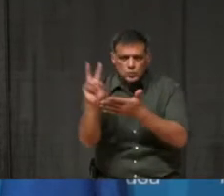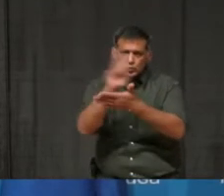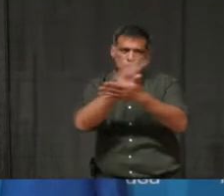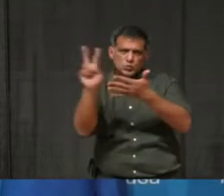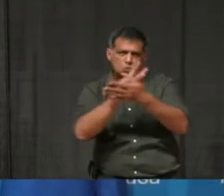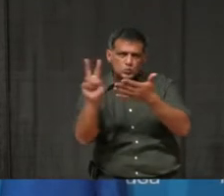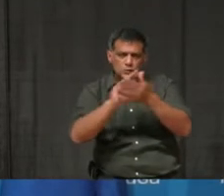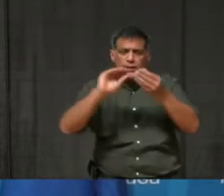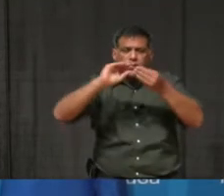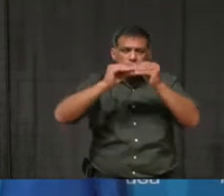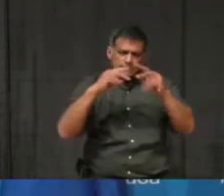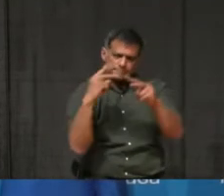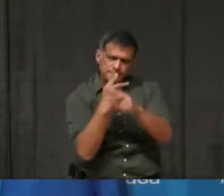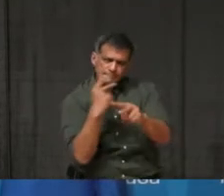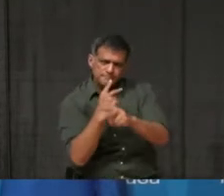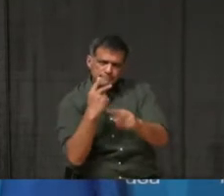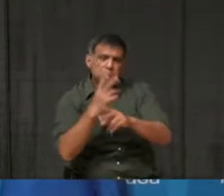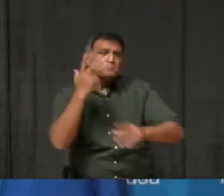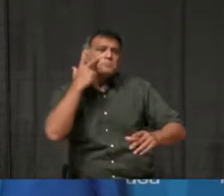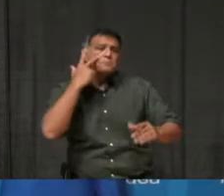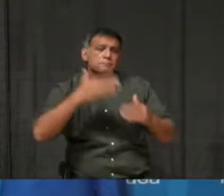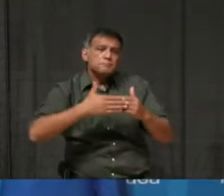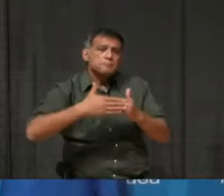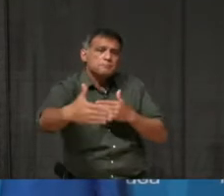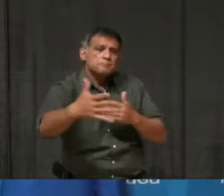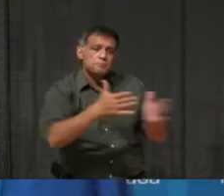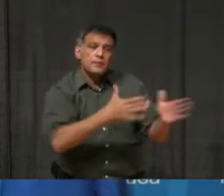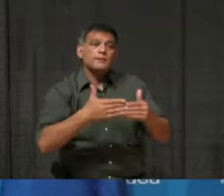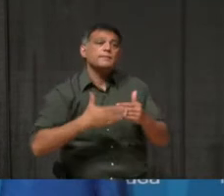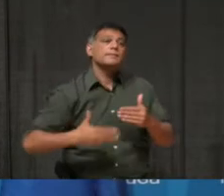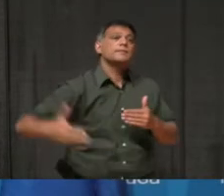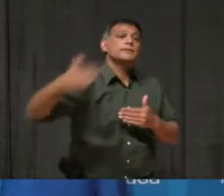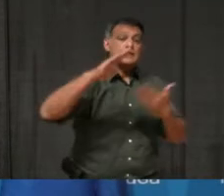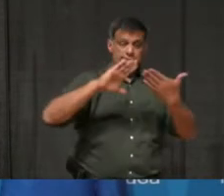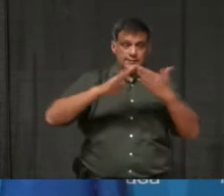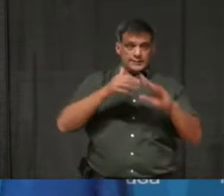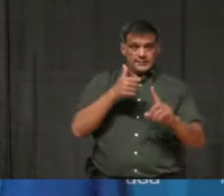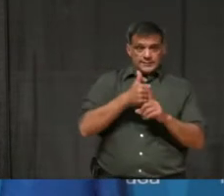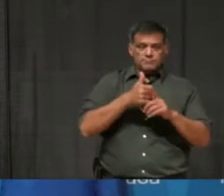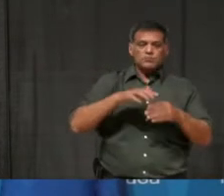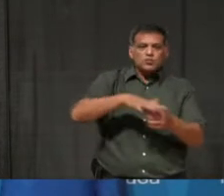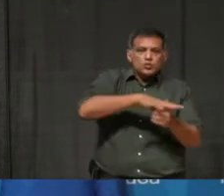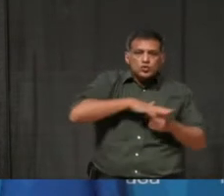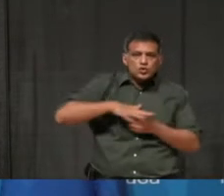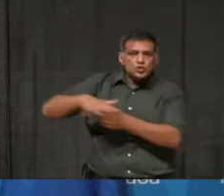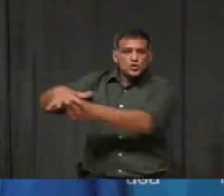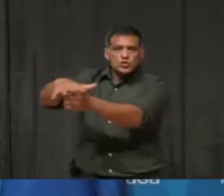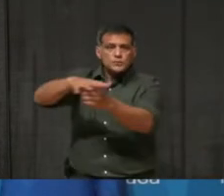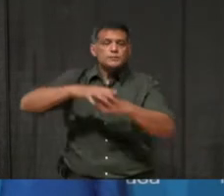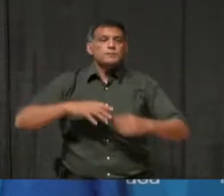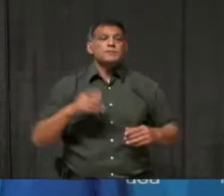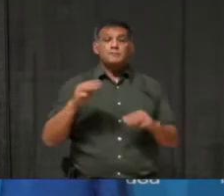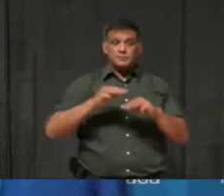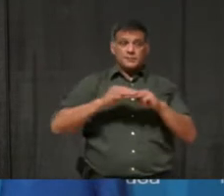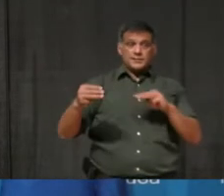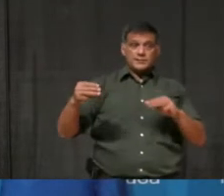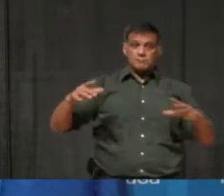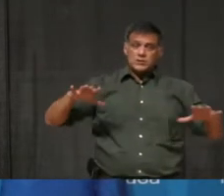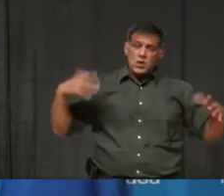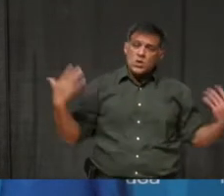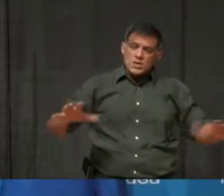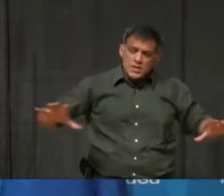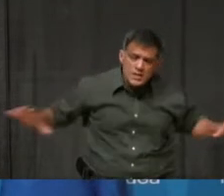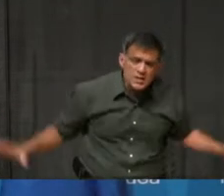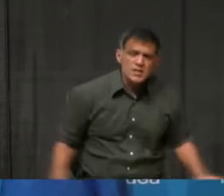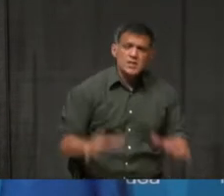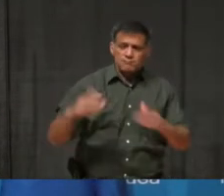forward for our city and for our region. And I want to thank everyone in Mississauga who is doing their part,